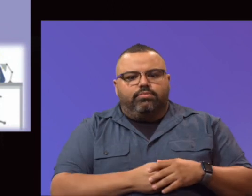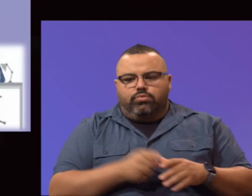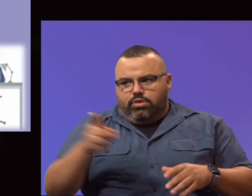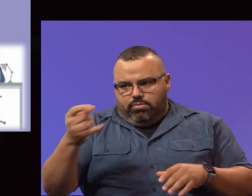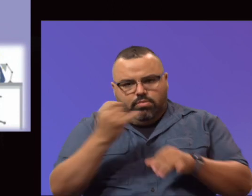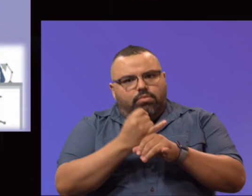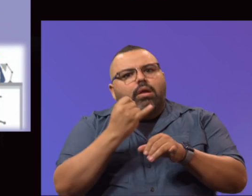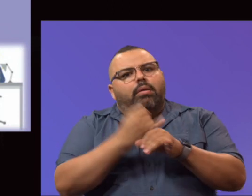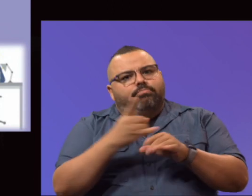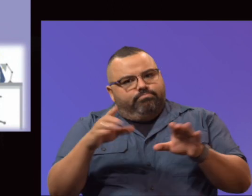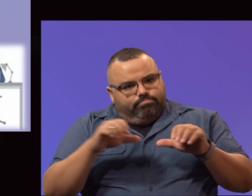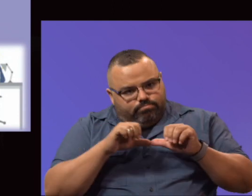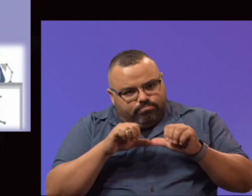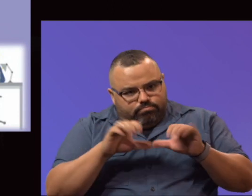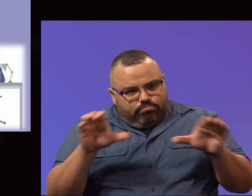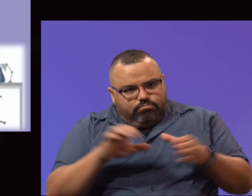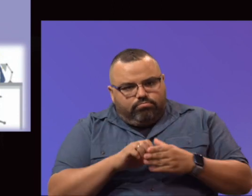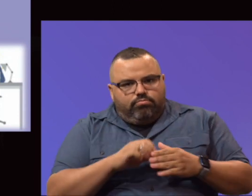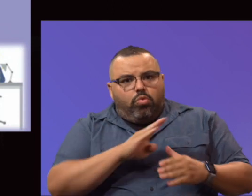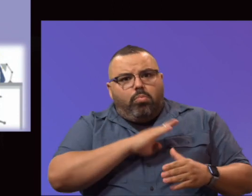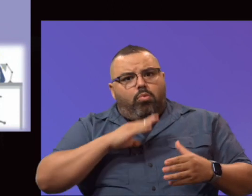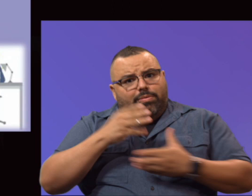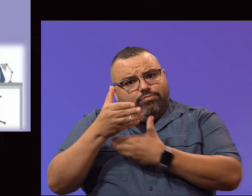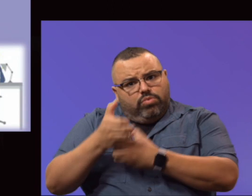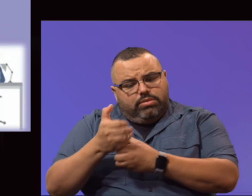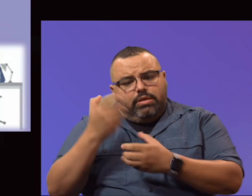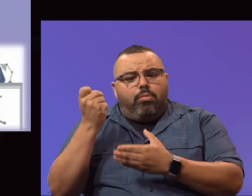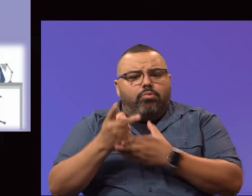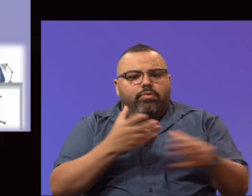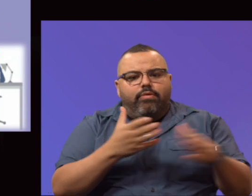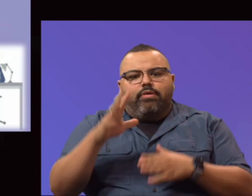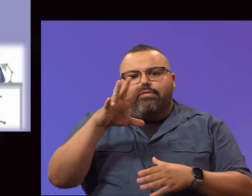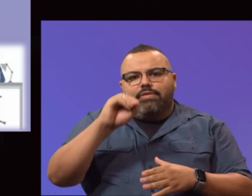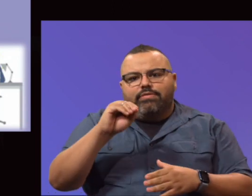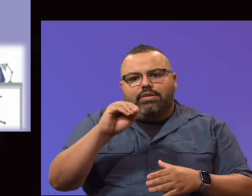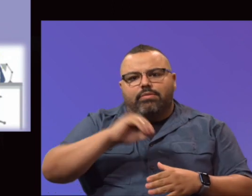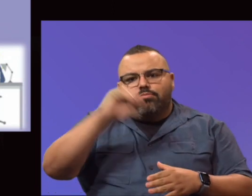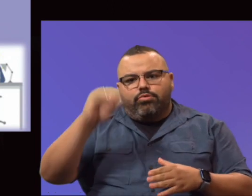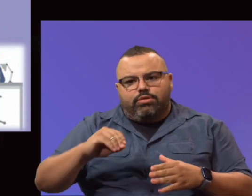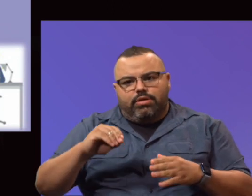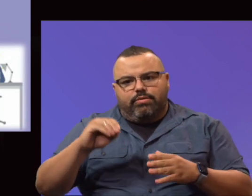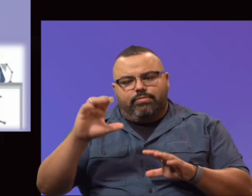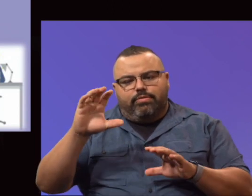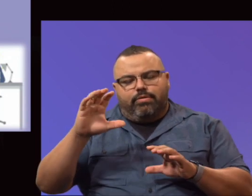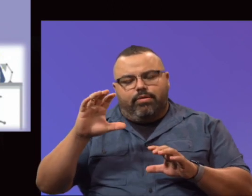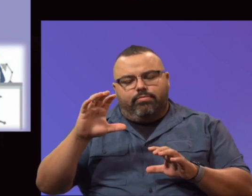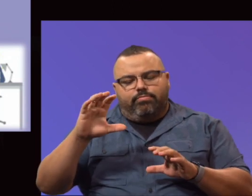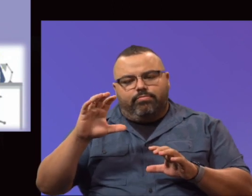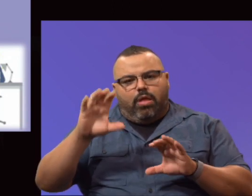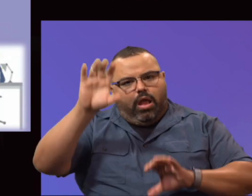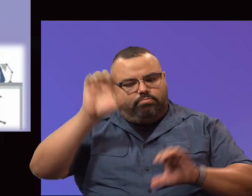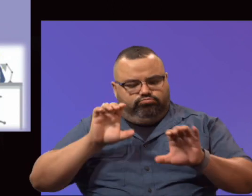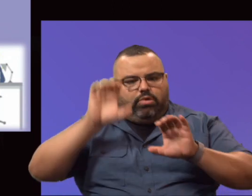been on campus. They've continued to do that. The Board of Trustees approved a plan for a 50-50 percent mix of face-to-face classes and online